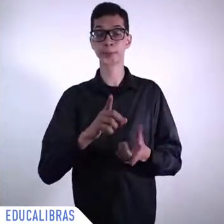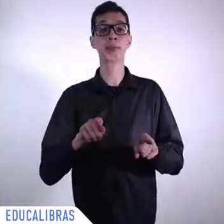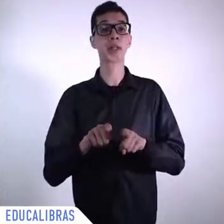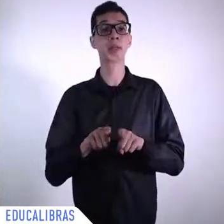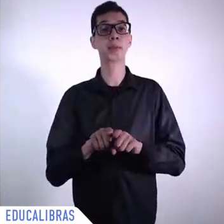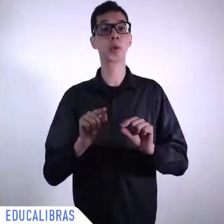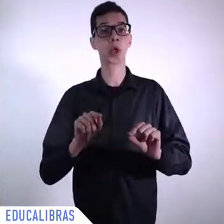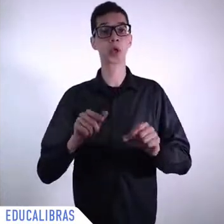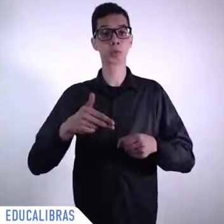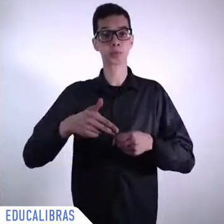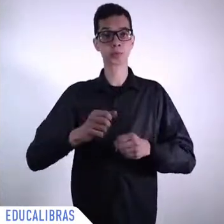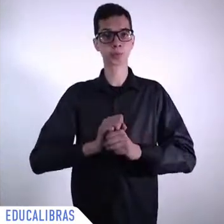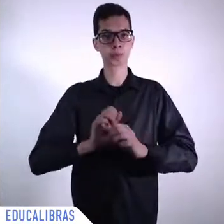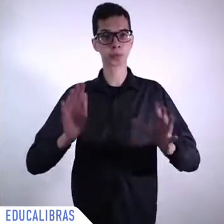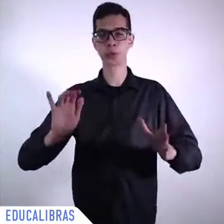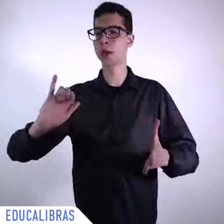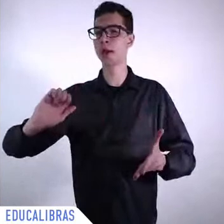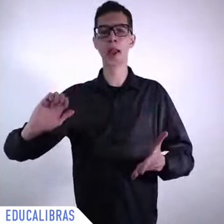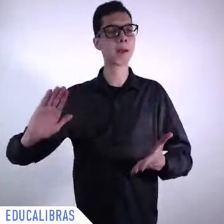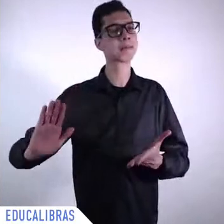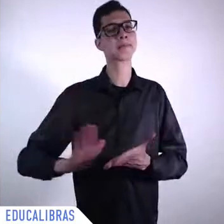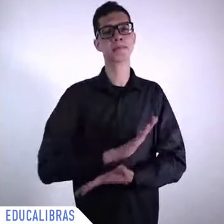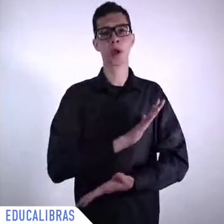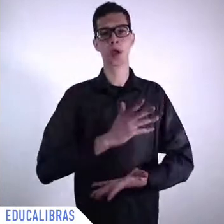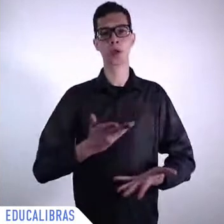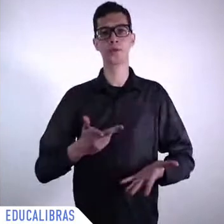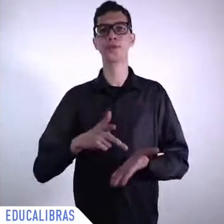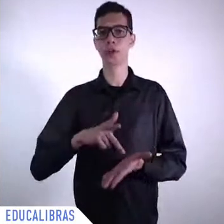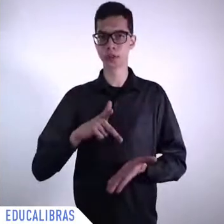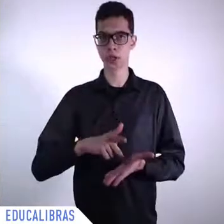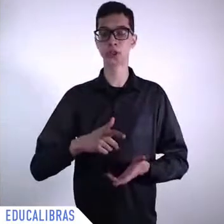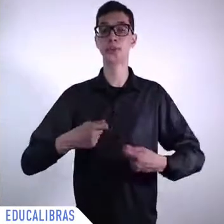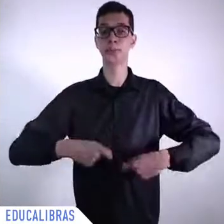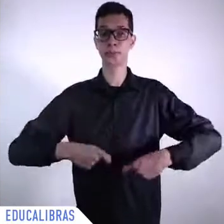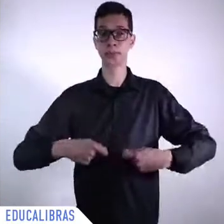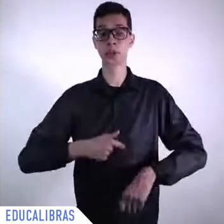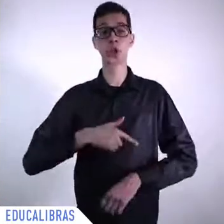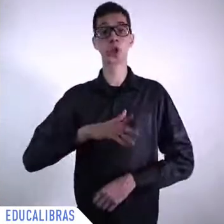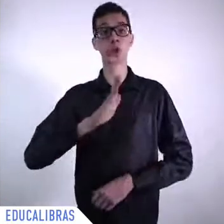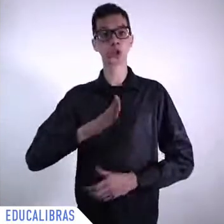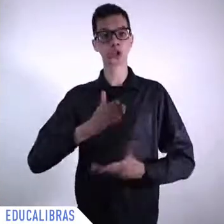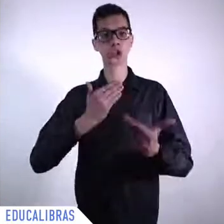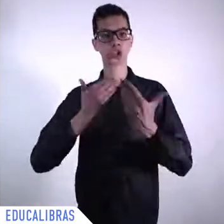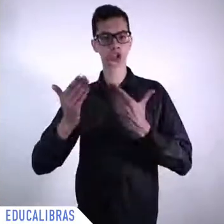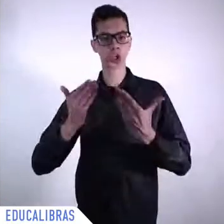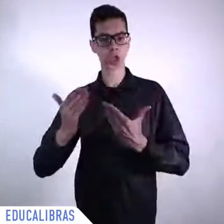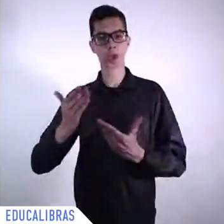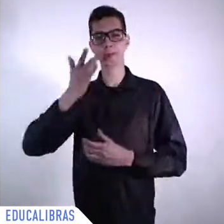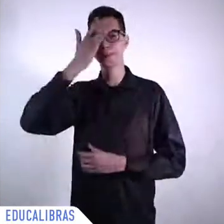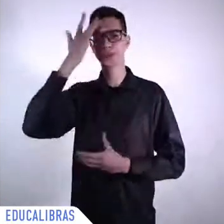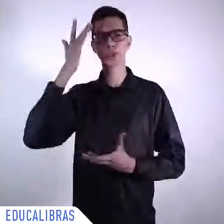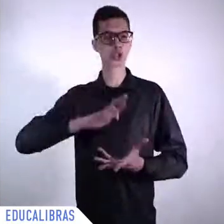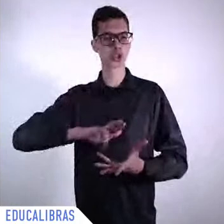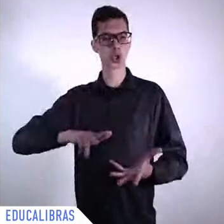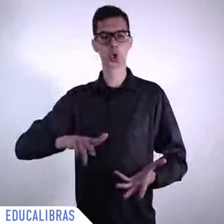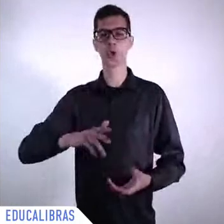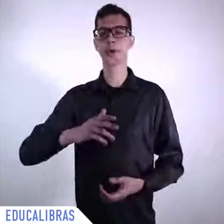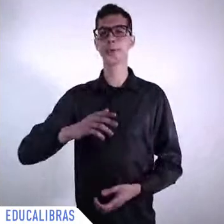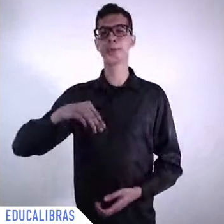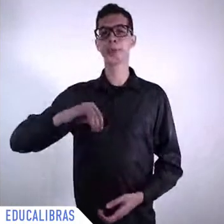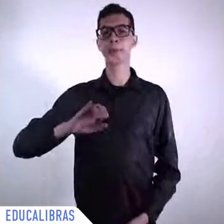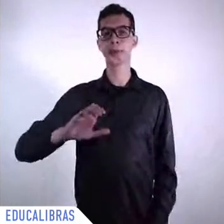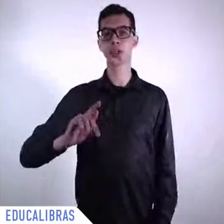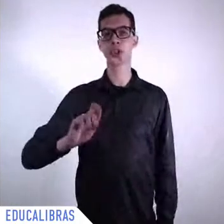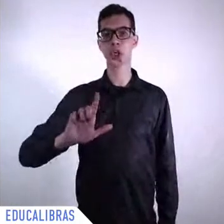like Michel Rocard and Jacques Cousteau and Bob McNamara in an effort by the